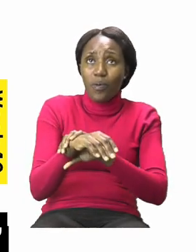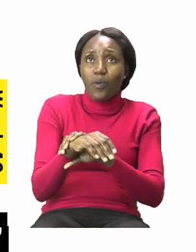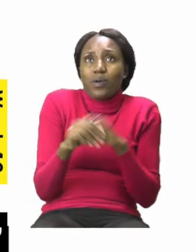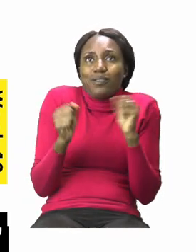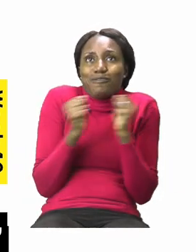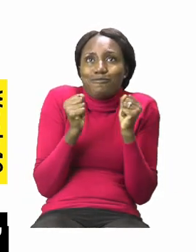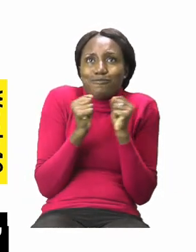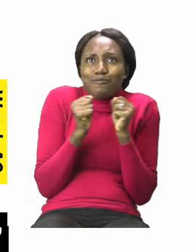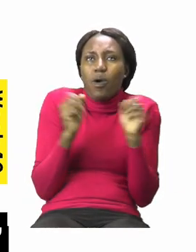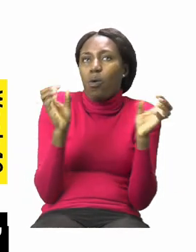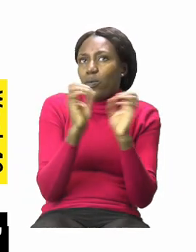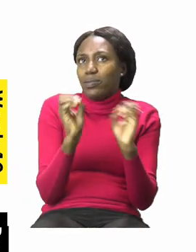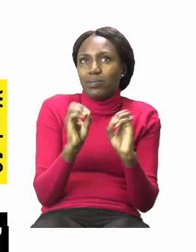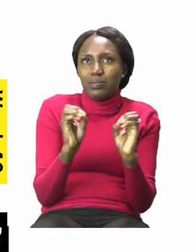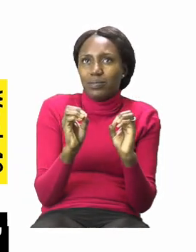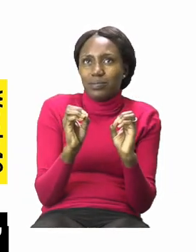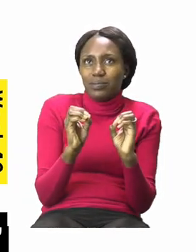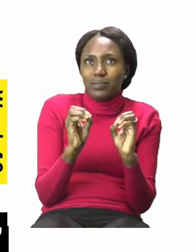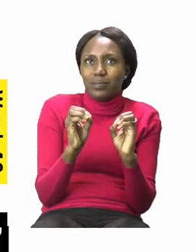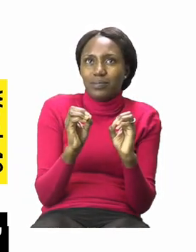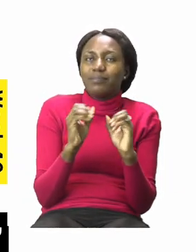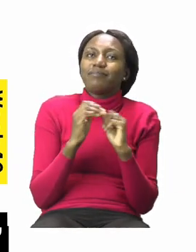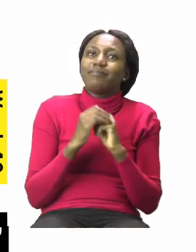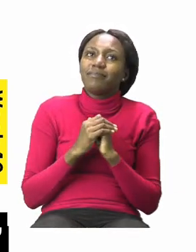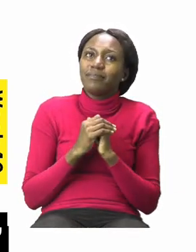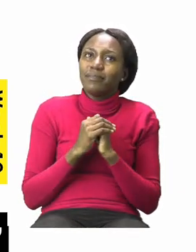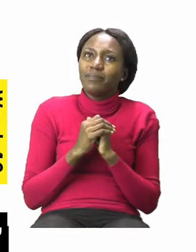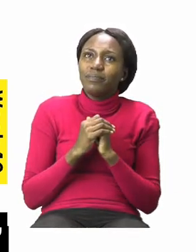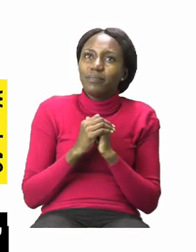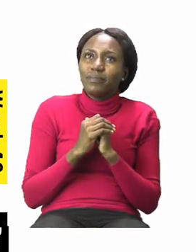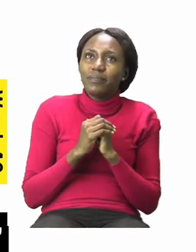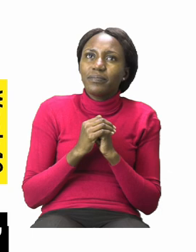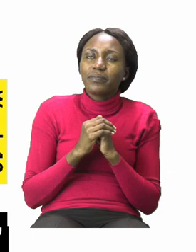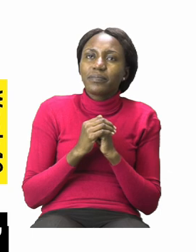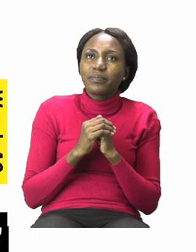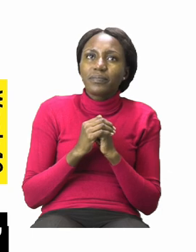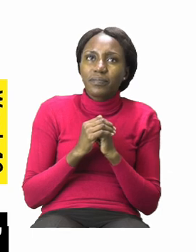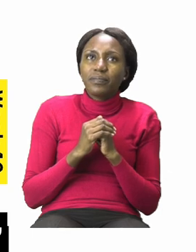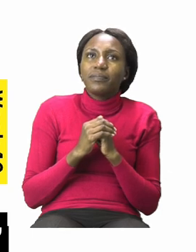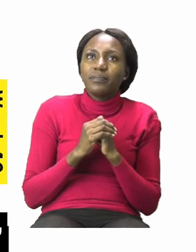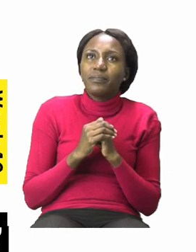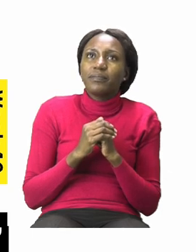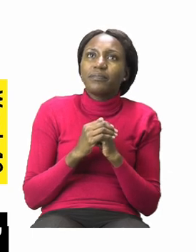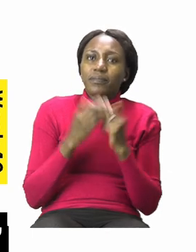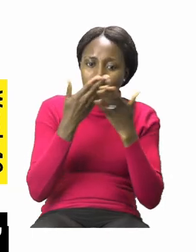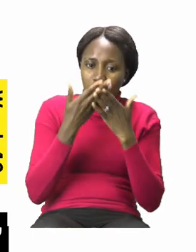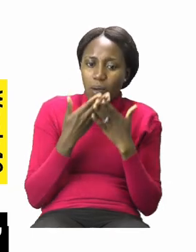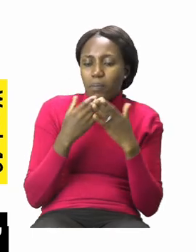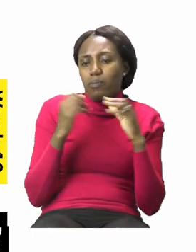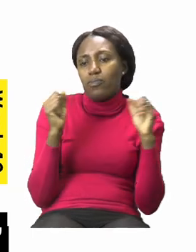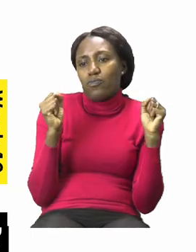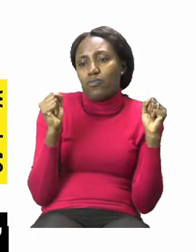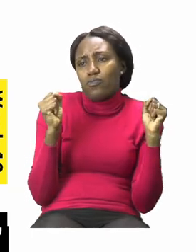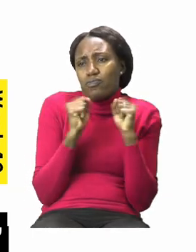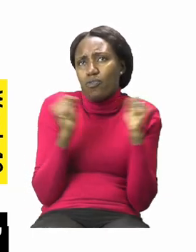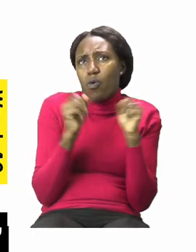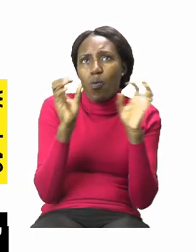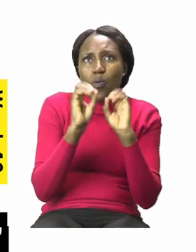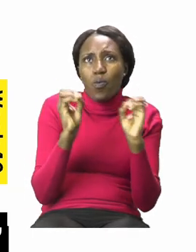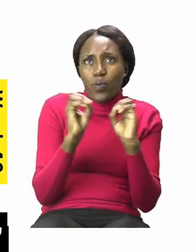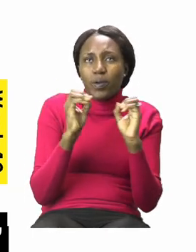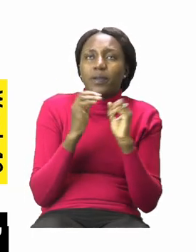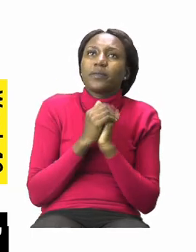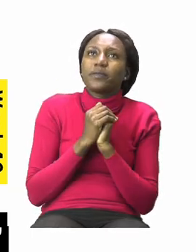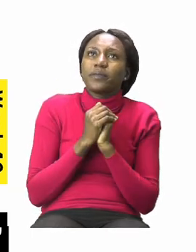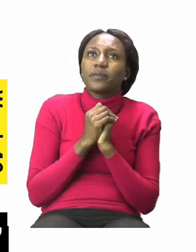chest is warm. Our body is warm. So we need that because it helps keep us warm. And then to make sure